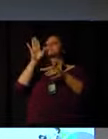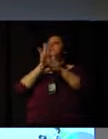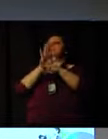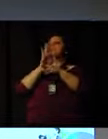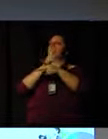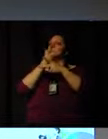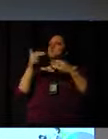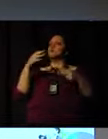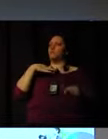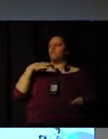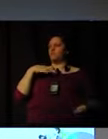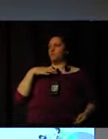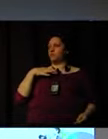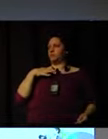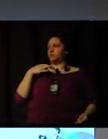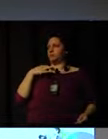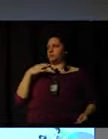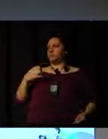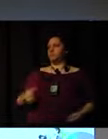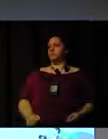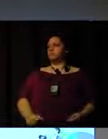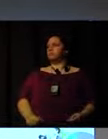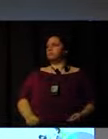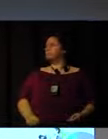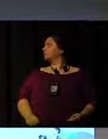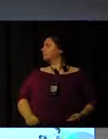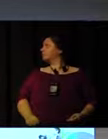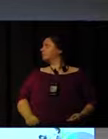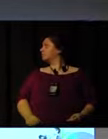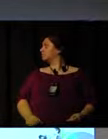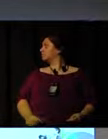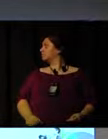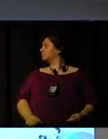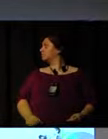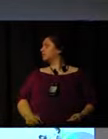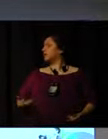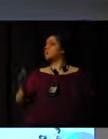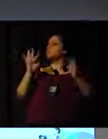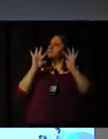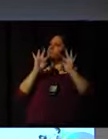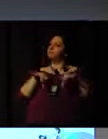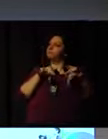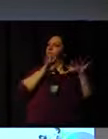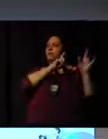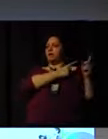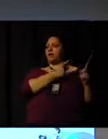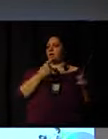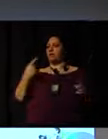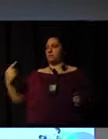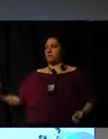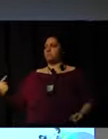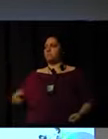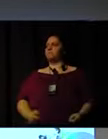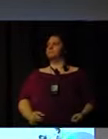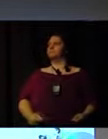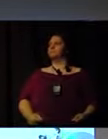impacts they'll have as volunteers. And then you can wrap up your considerations.